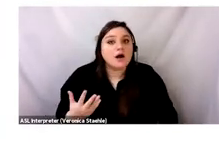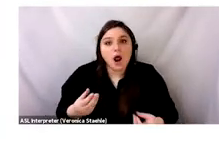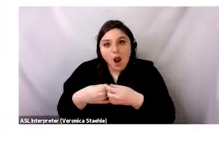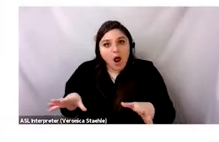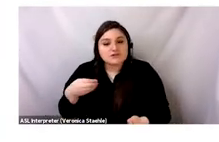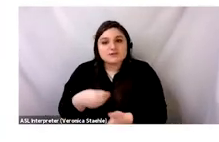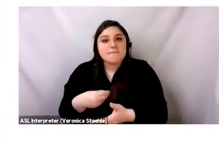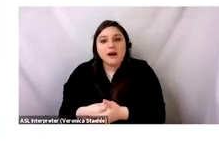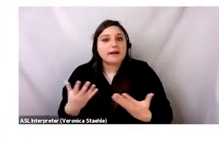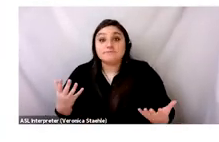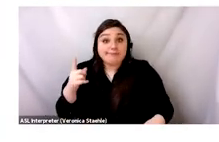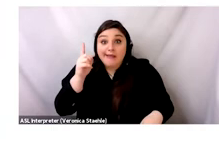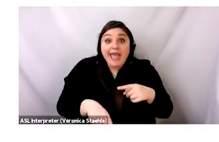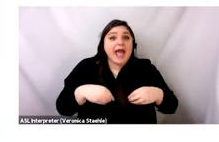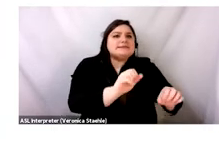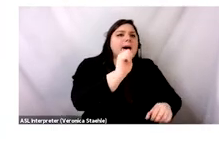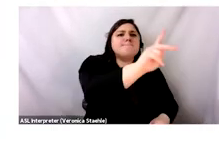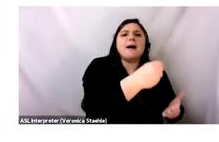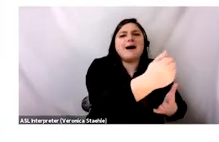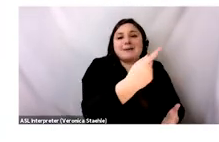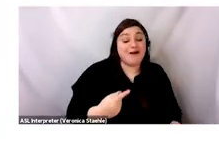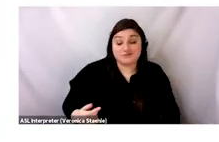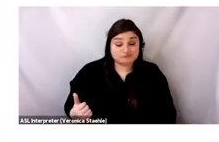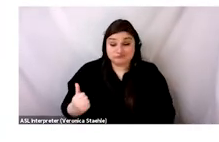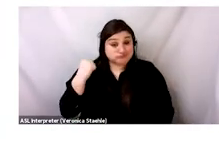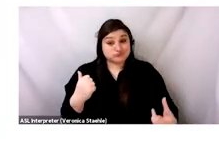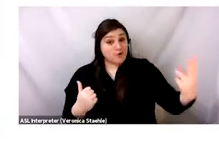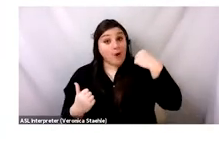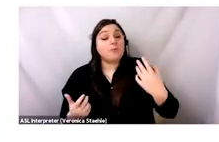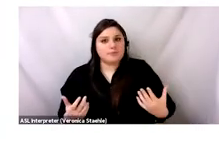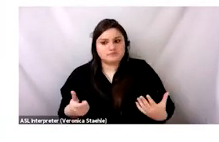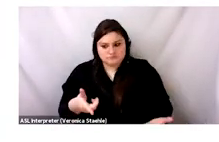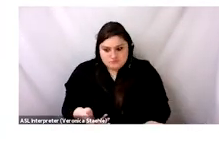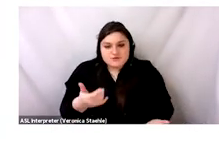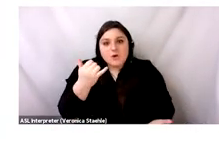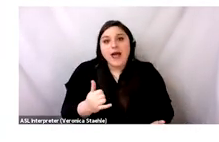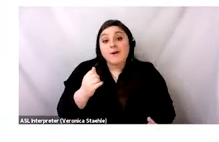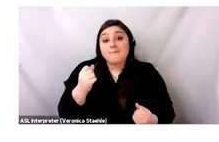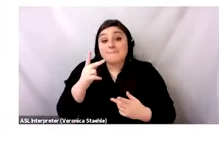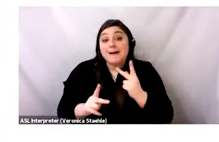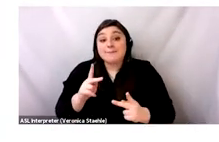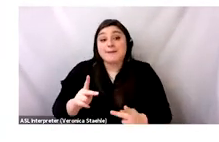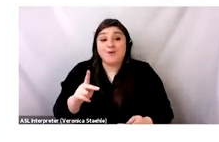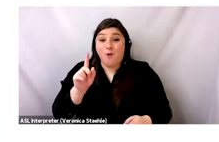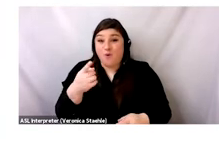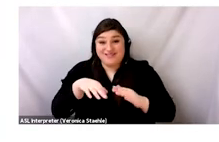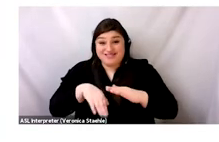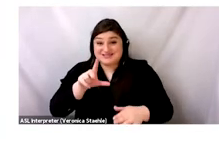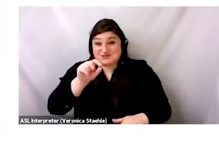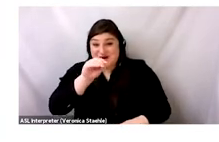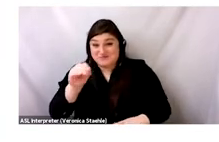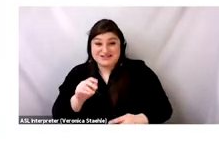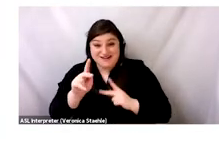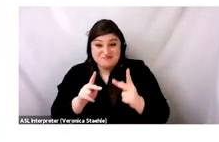to the American exporter, right? She can't return it. And so she's stuck with that loss. Our research shows that less than 20% of Contamanzo's